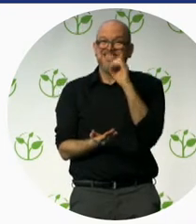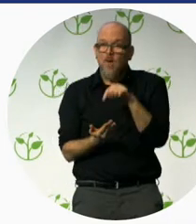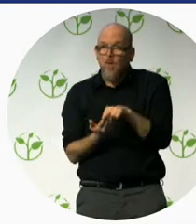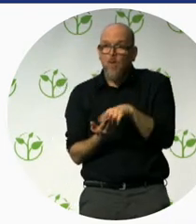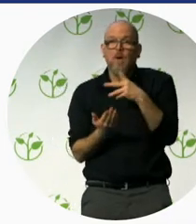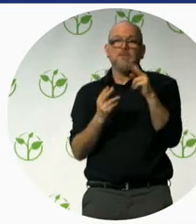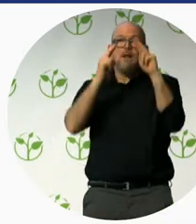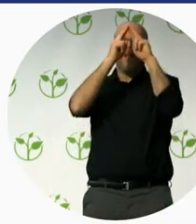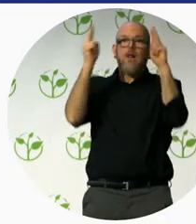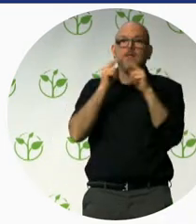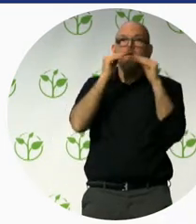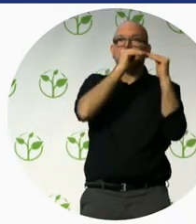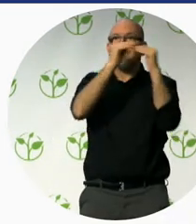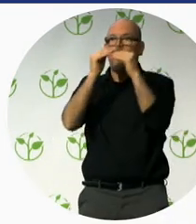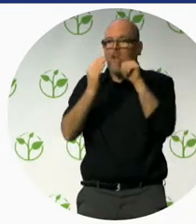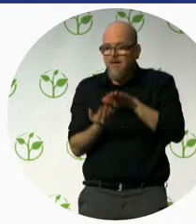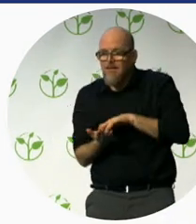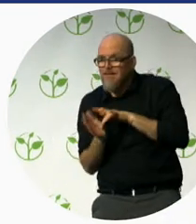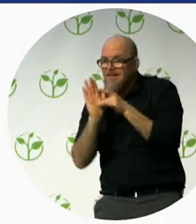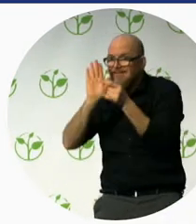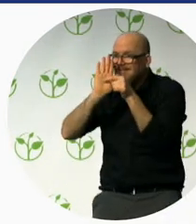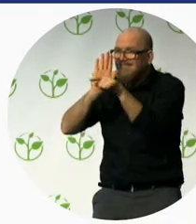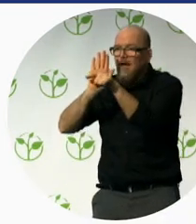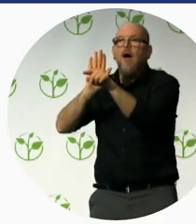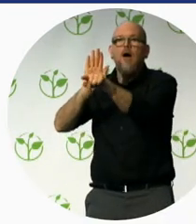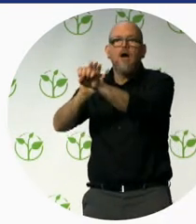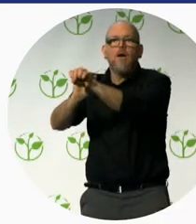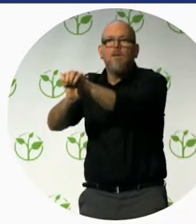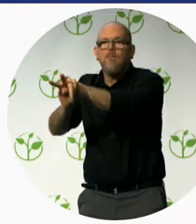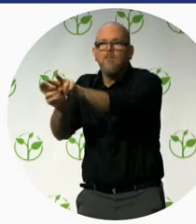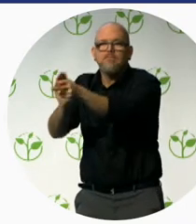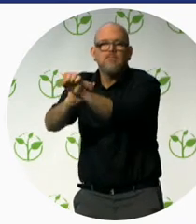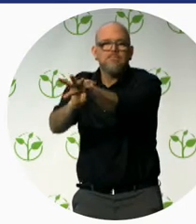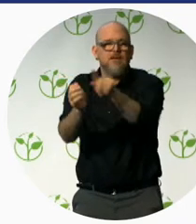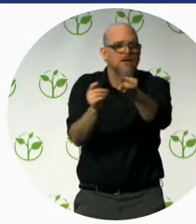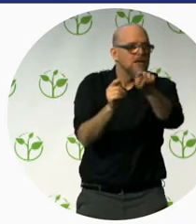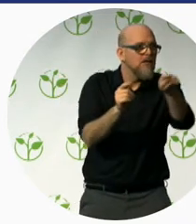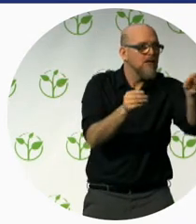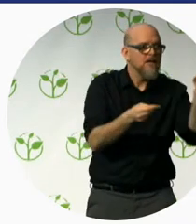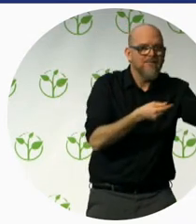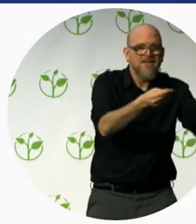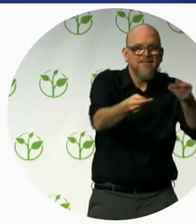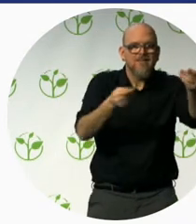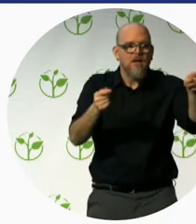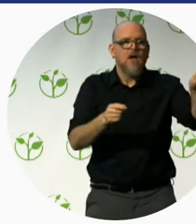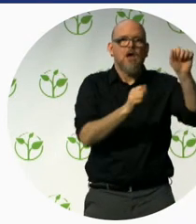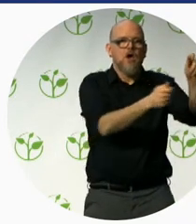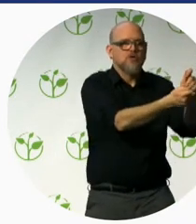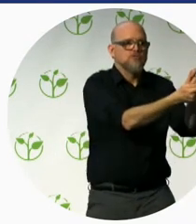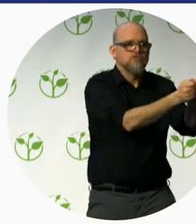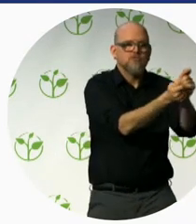and provide a blueprint to best address them, whether by public authorities or the private sector.